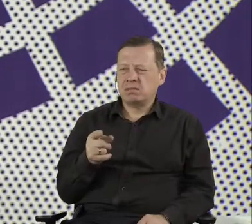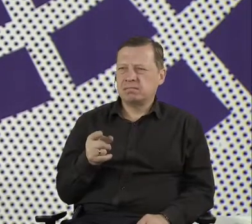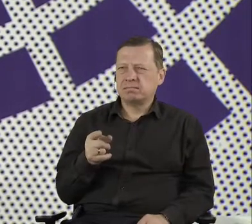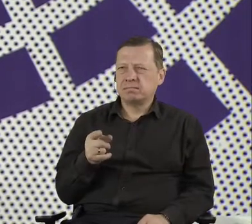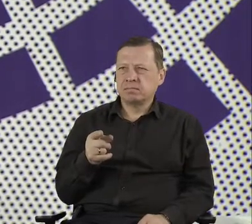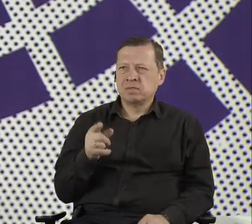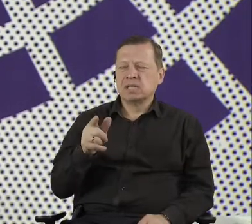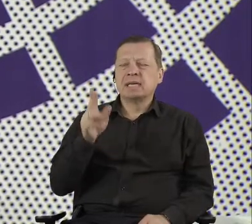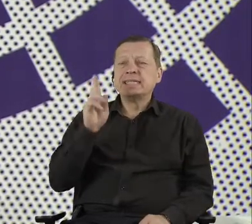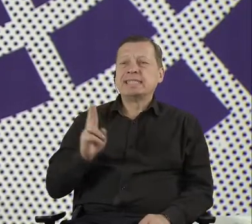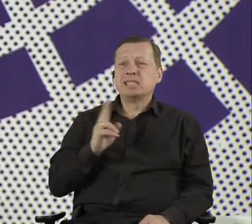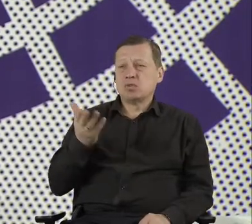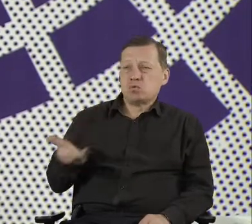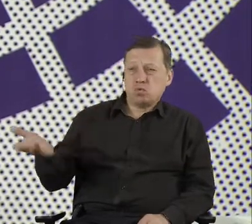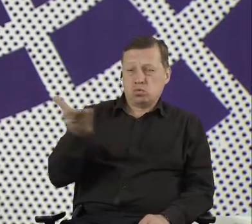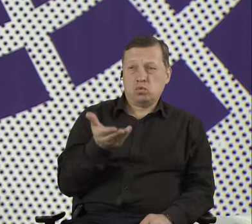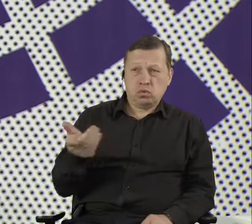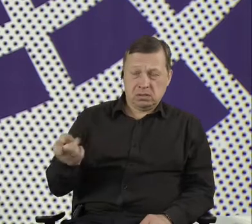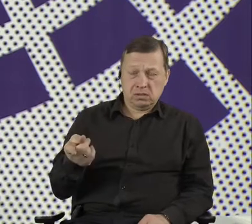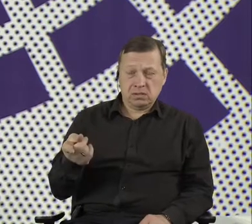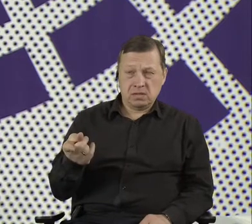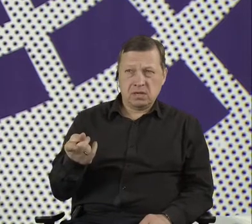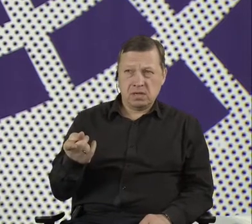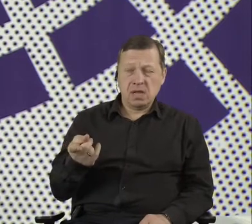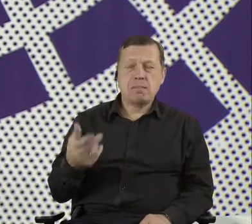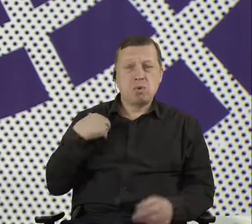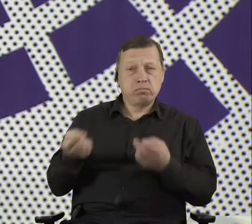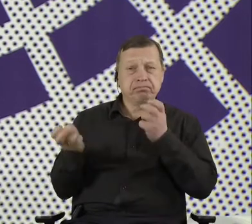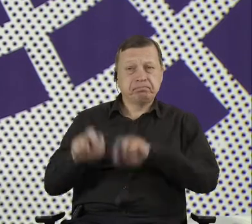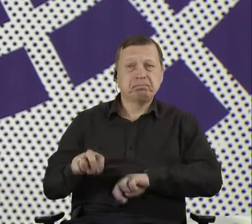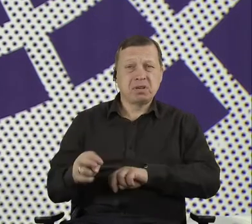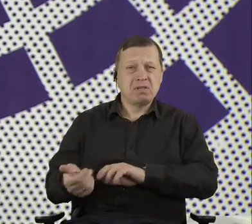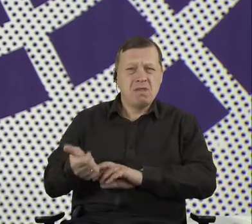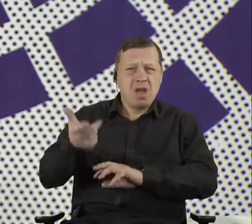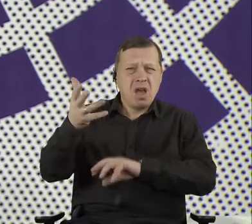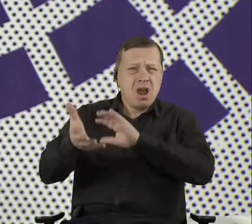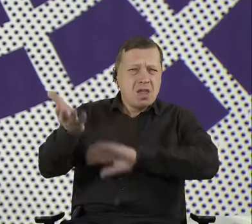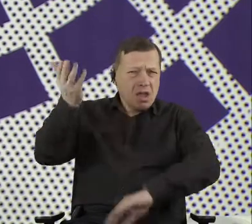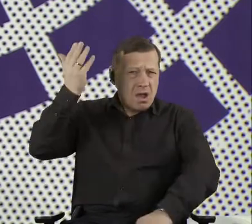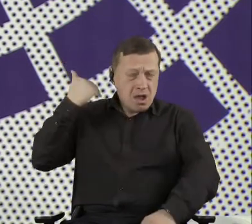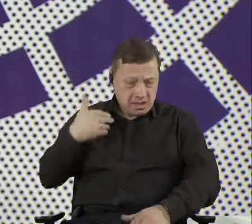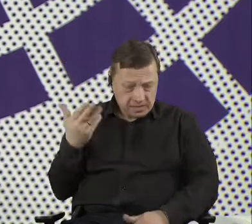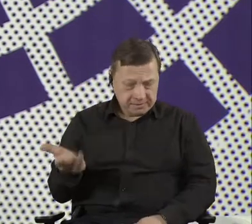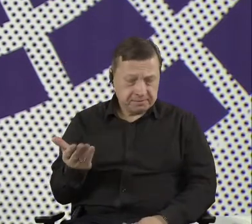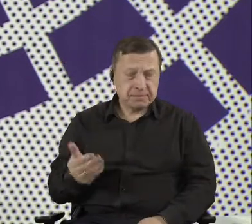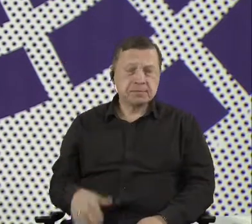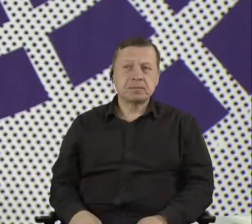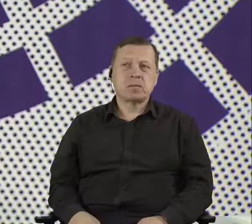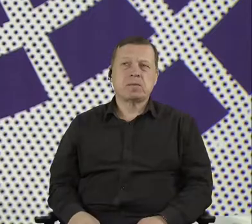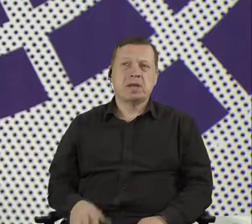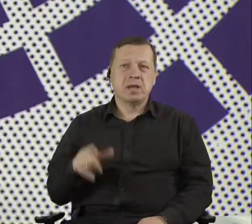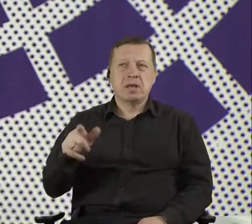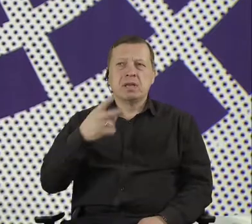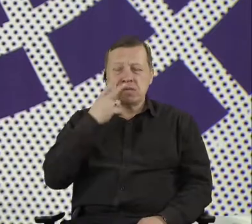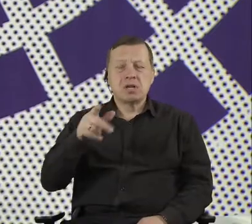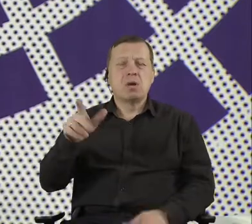ago, and also bringing in new kinds of forms of, yeah, we see the participatory budgeting in all these trends.